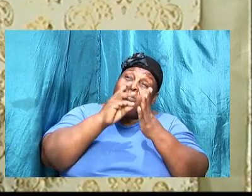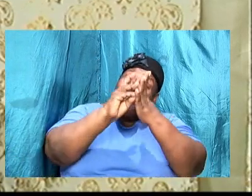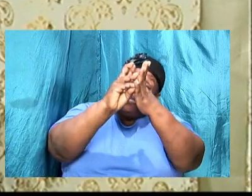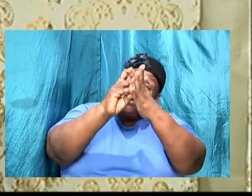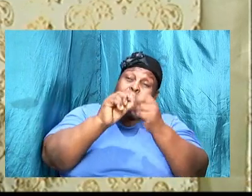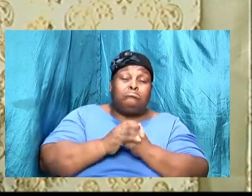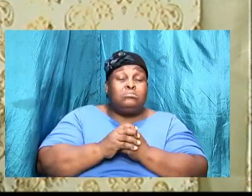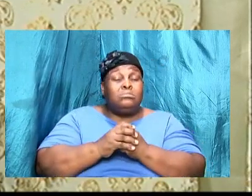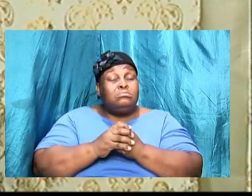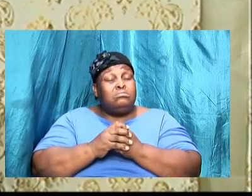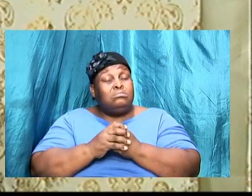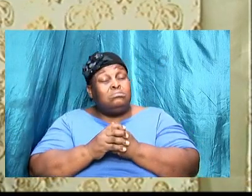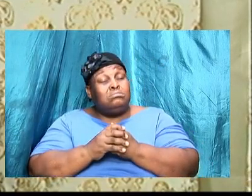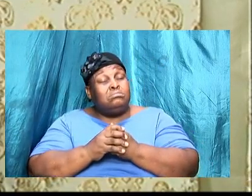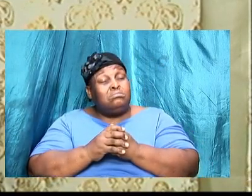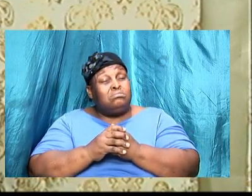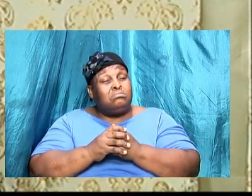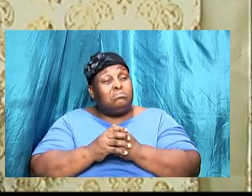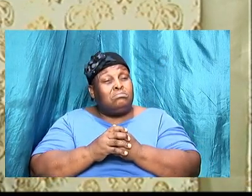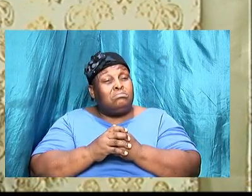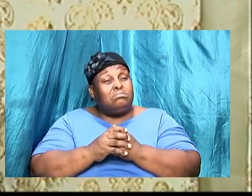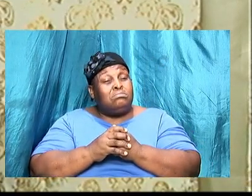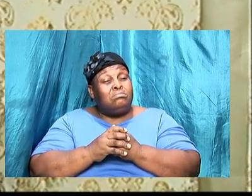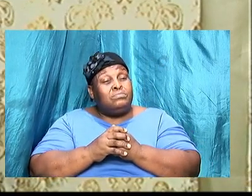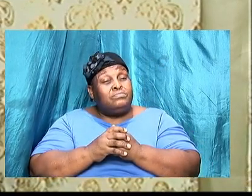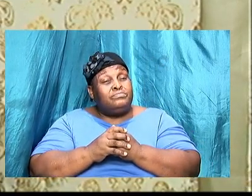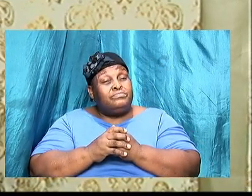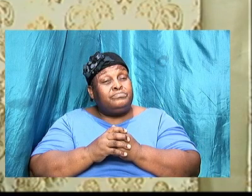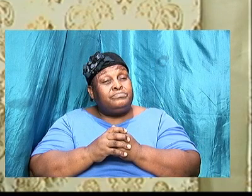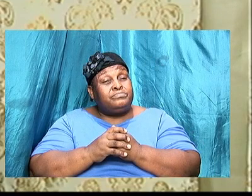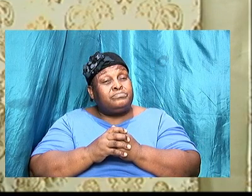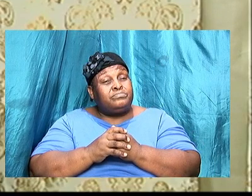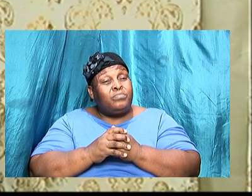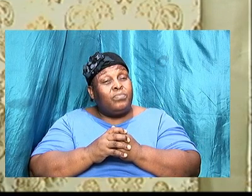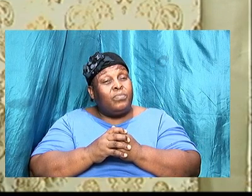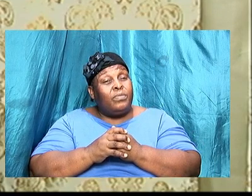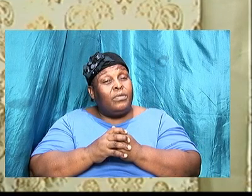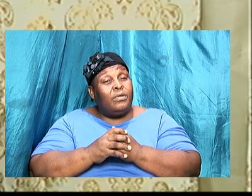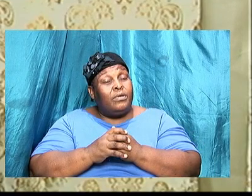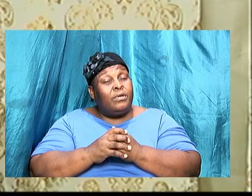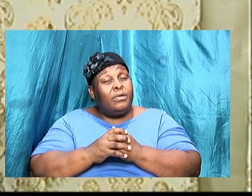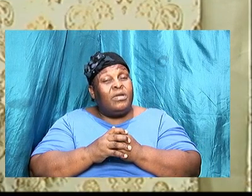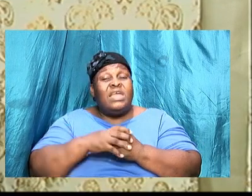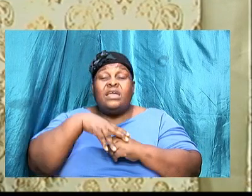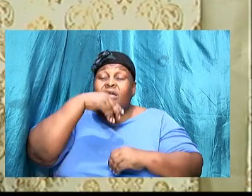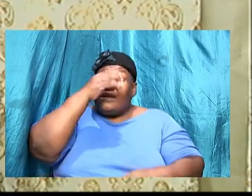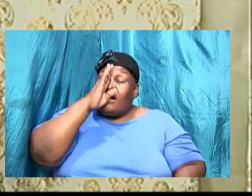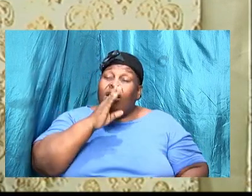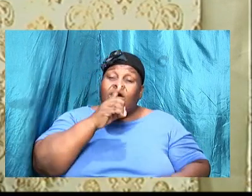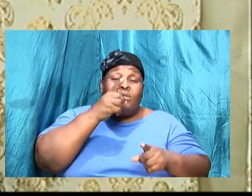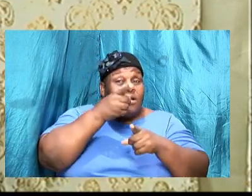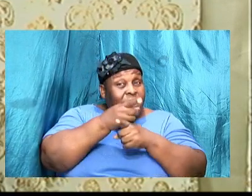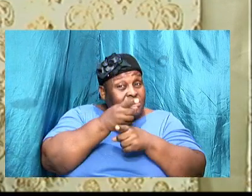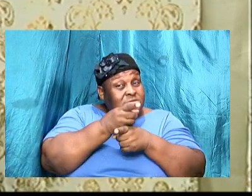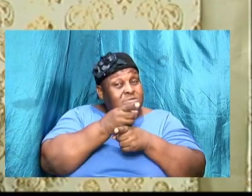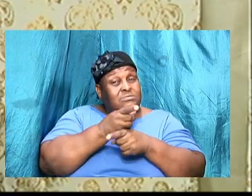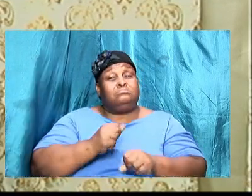to be in your perfect plan for my life and I tell you that God will answer